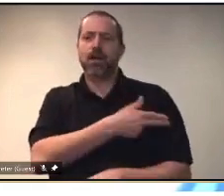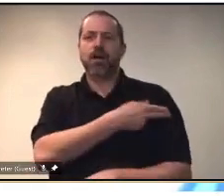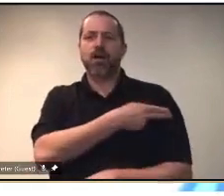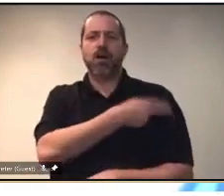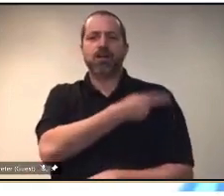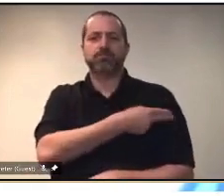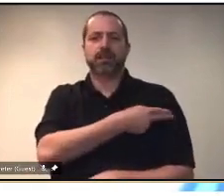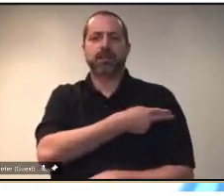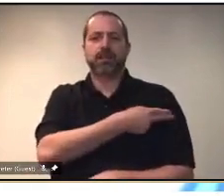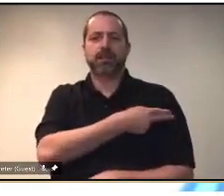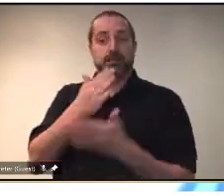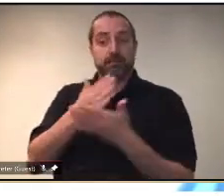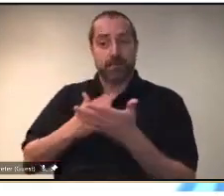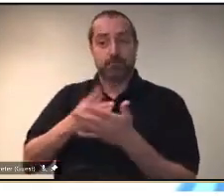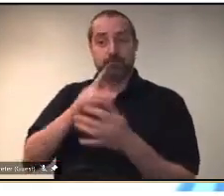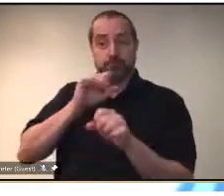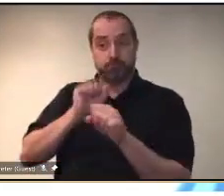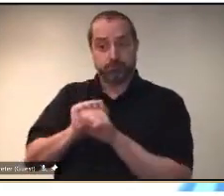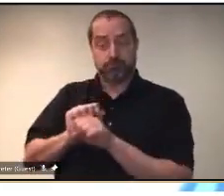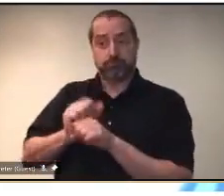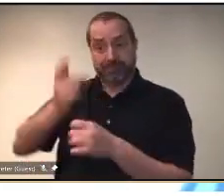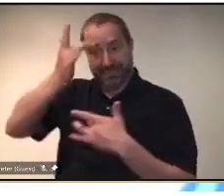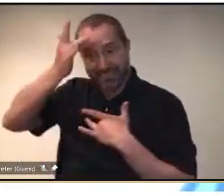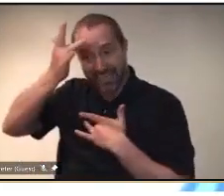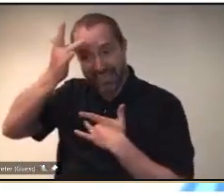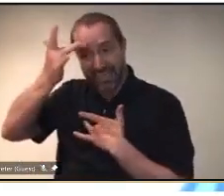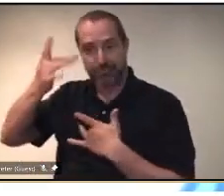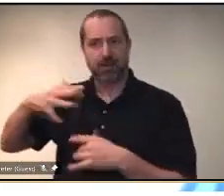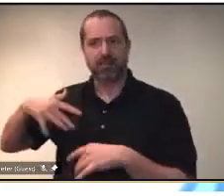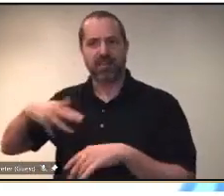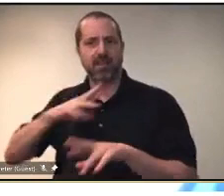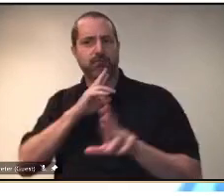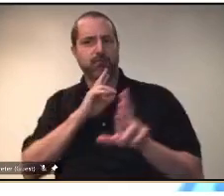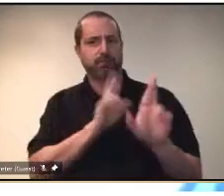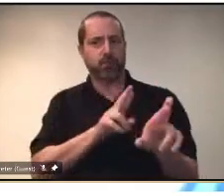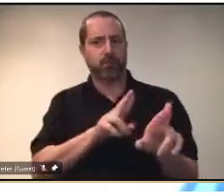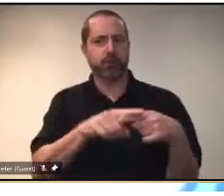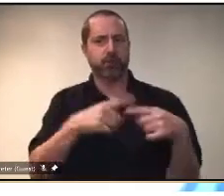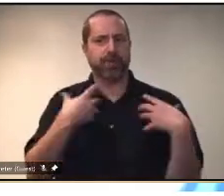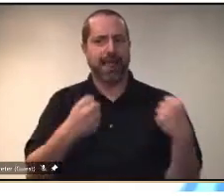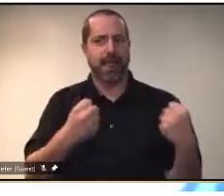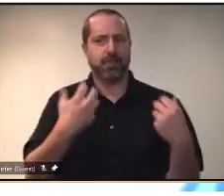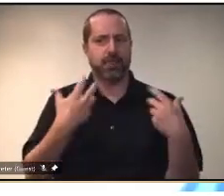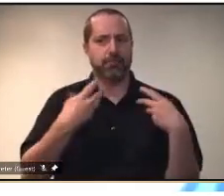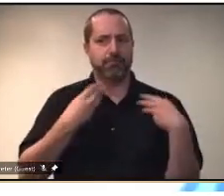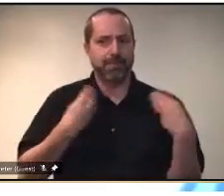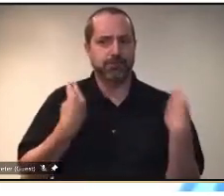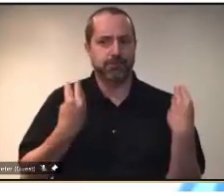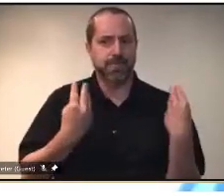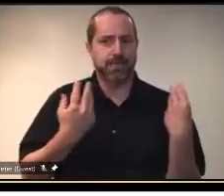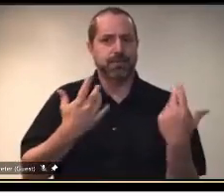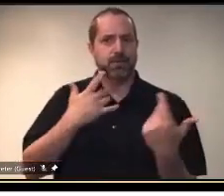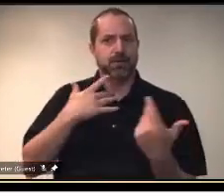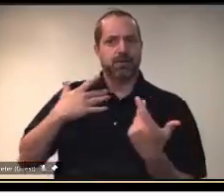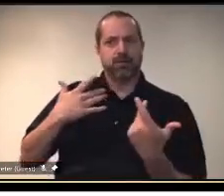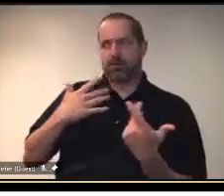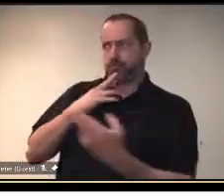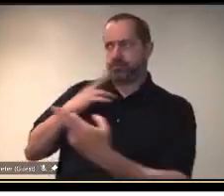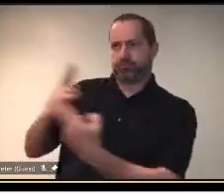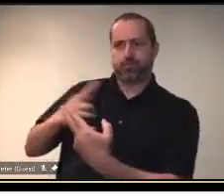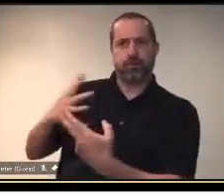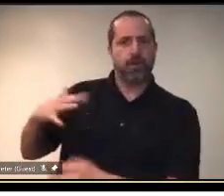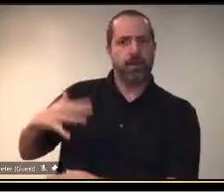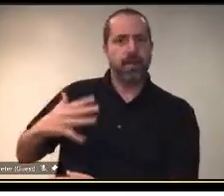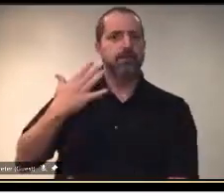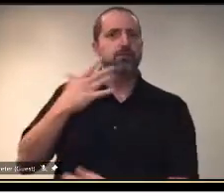reports are being sent late to the health ministry. What is the ministry going to be doing to address that and ensure prompt reporting of